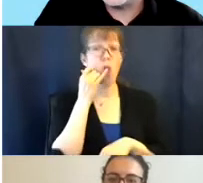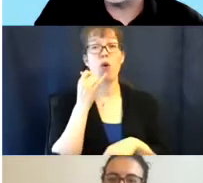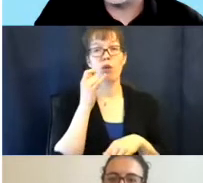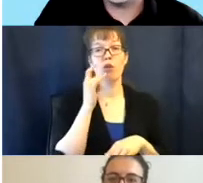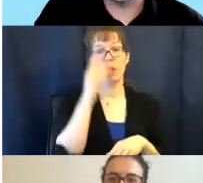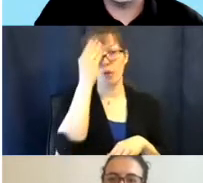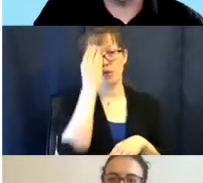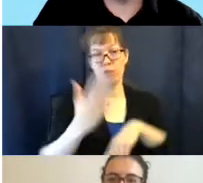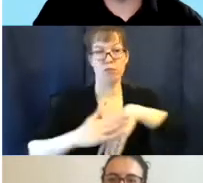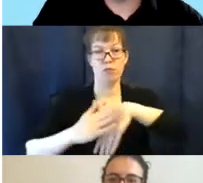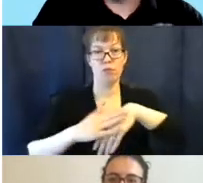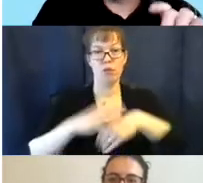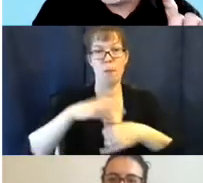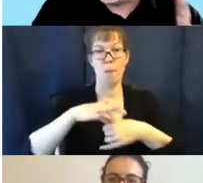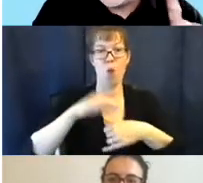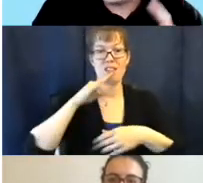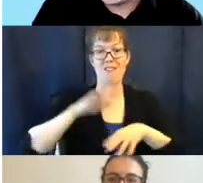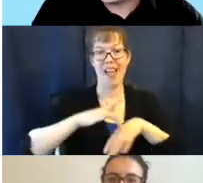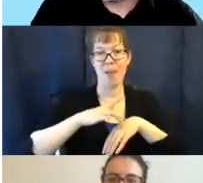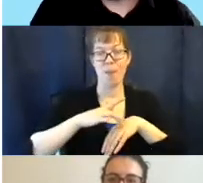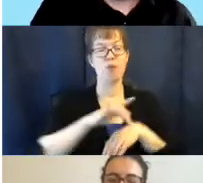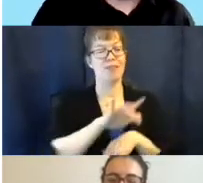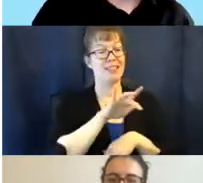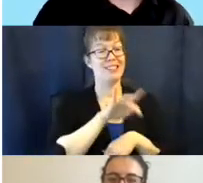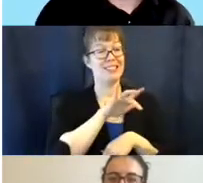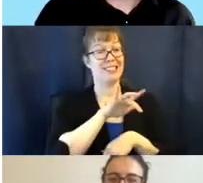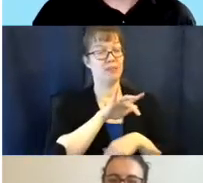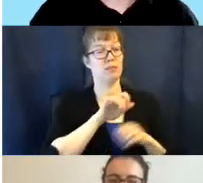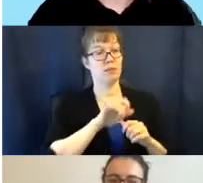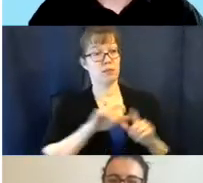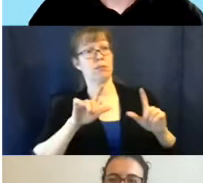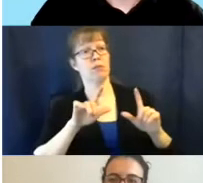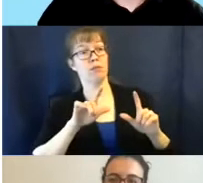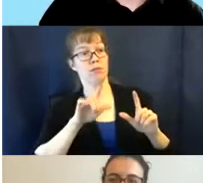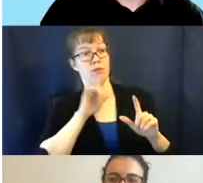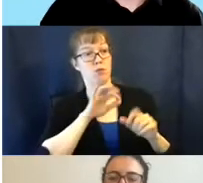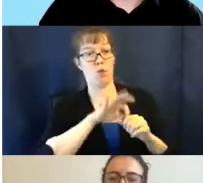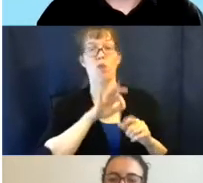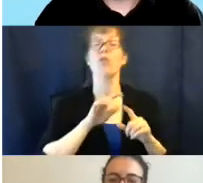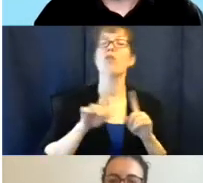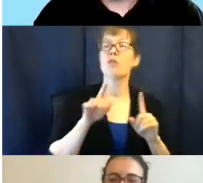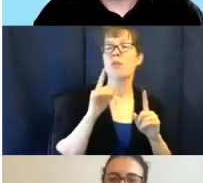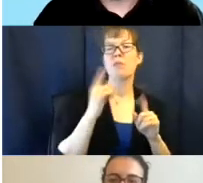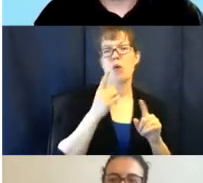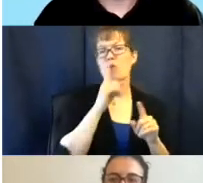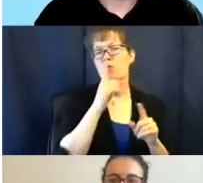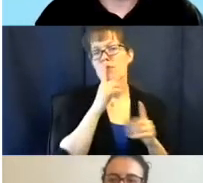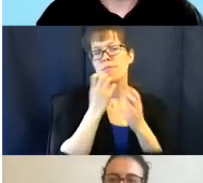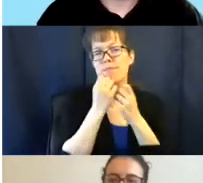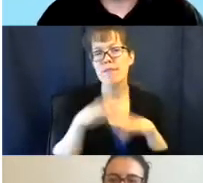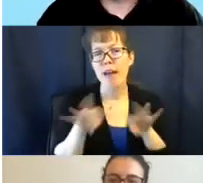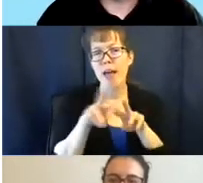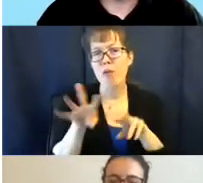get a notification that the poll is available, and you may have to tap that on your screen in order to participate. But as always, we really, really value your